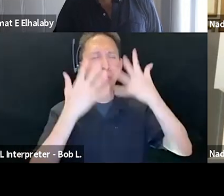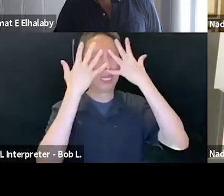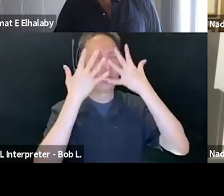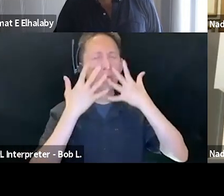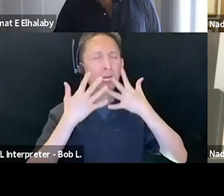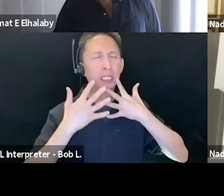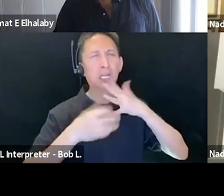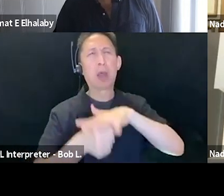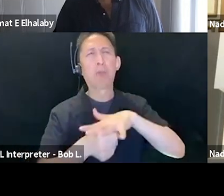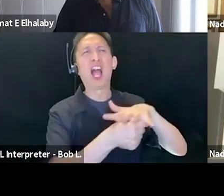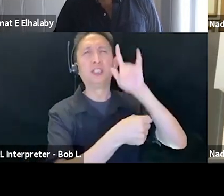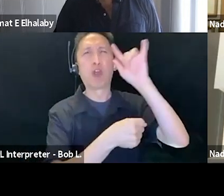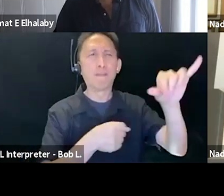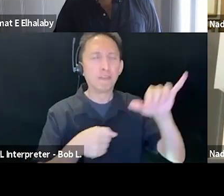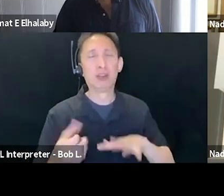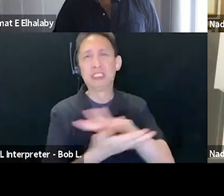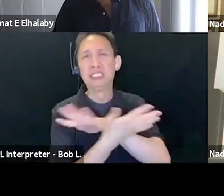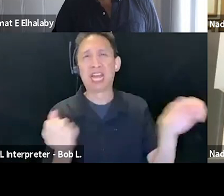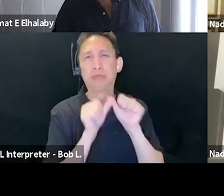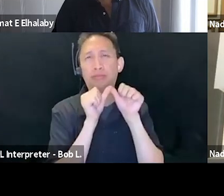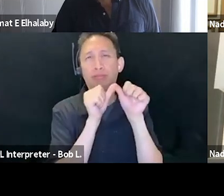oppressed and unlimited, disaster unqualified.